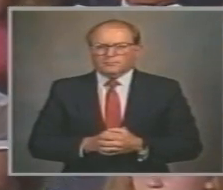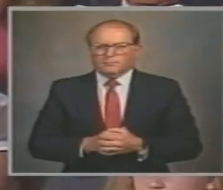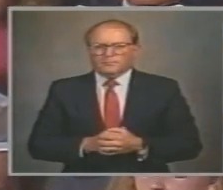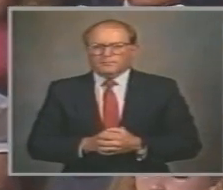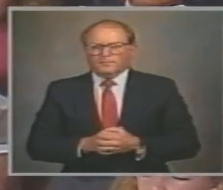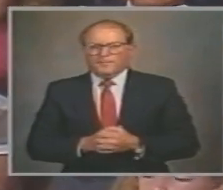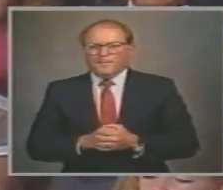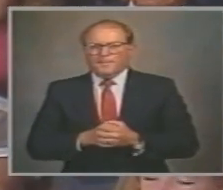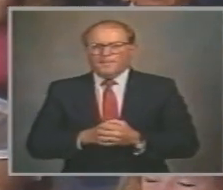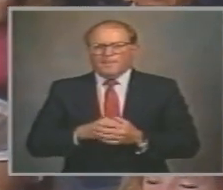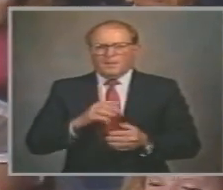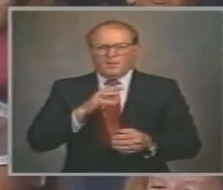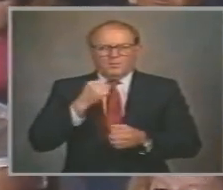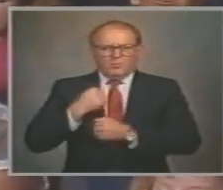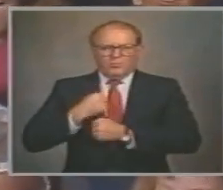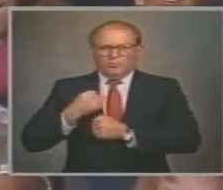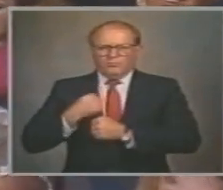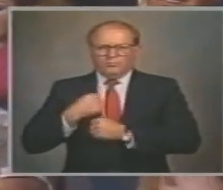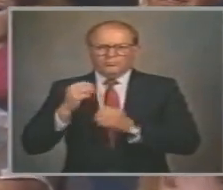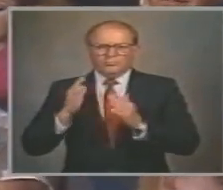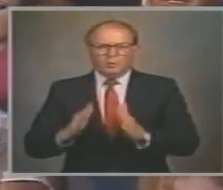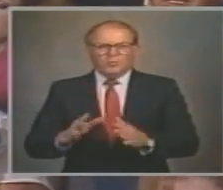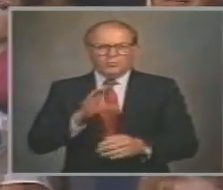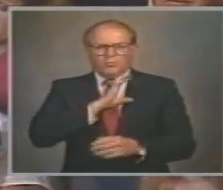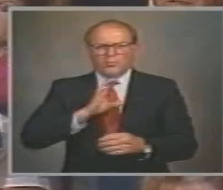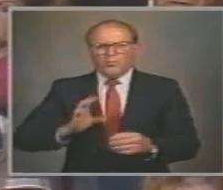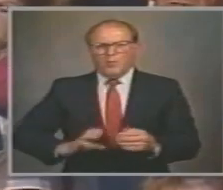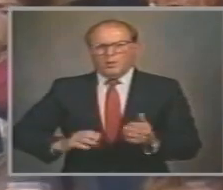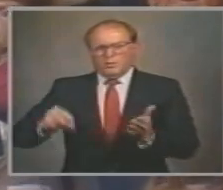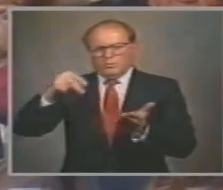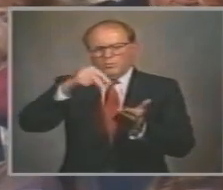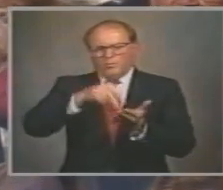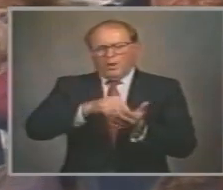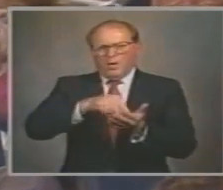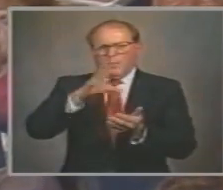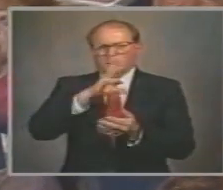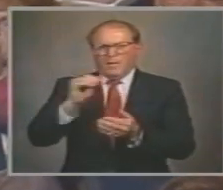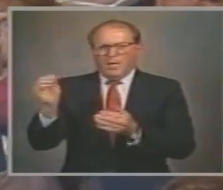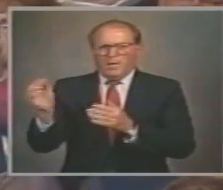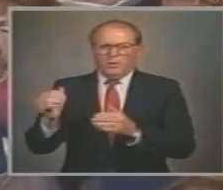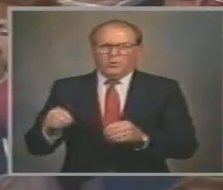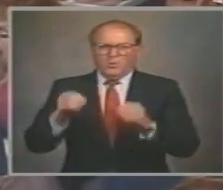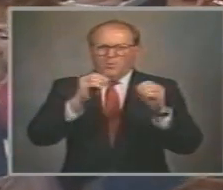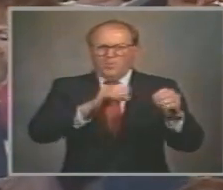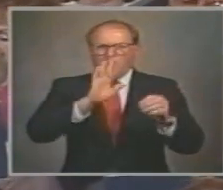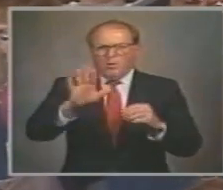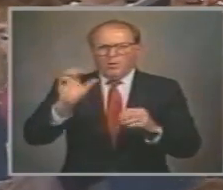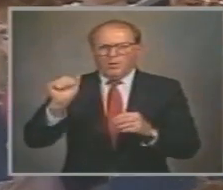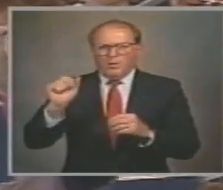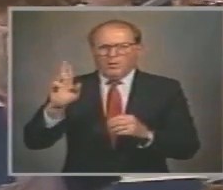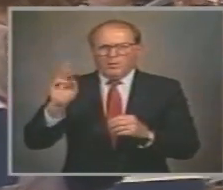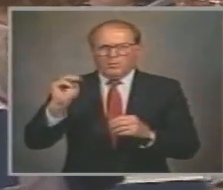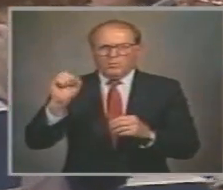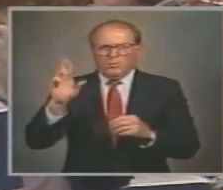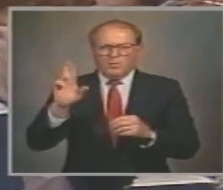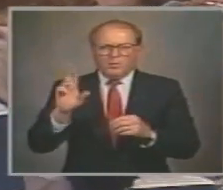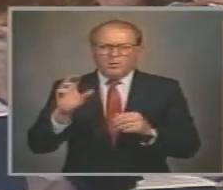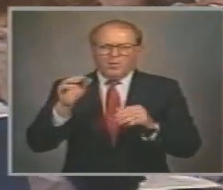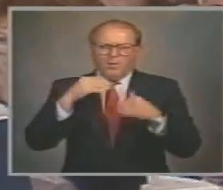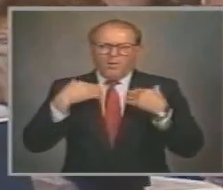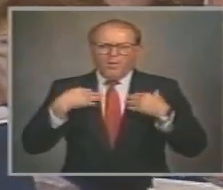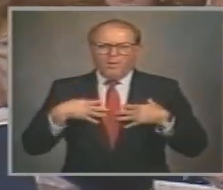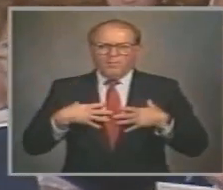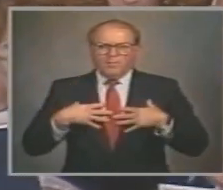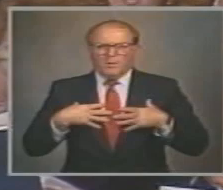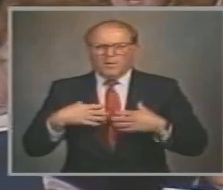Soldiers of Christ Arise And put your Armour on Strong in the